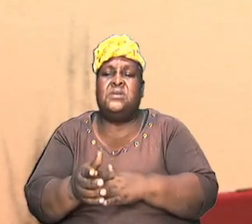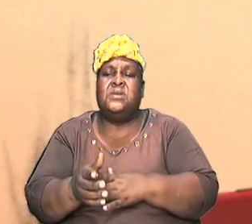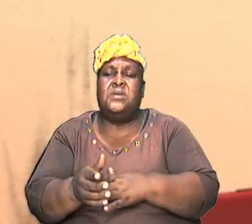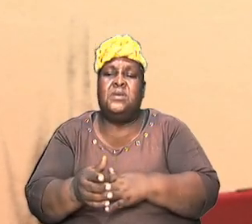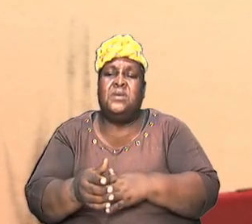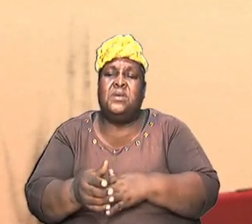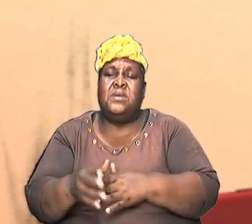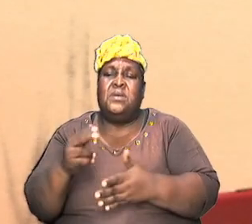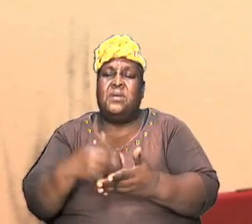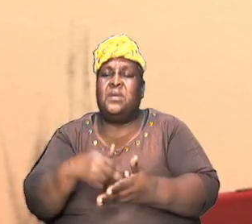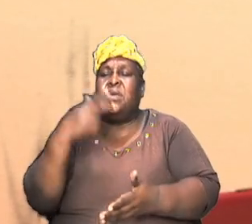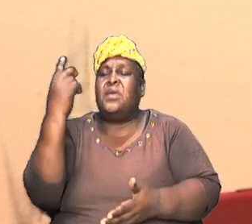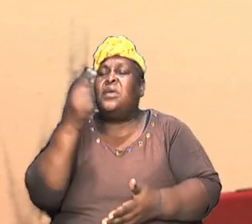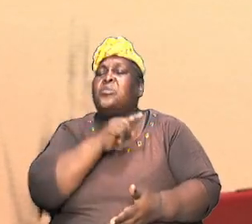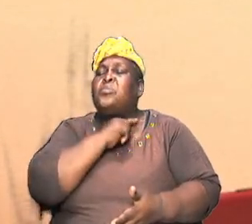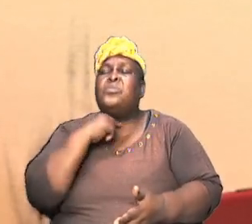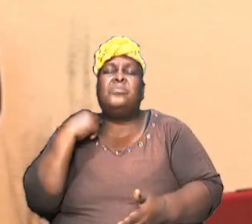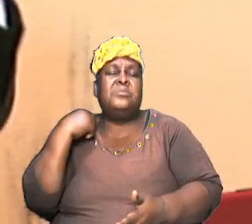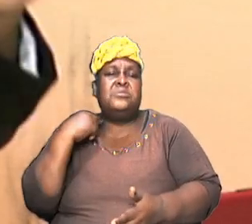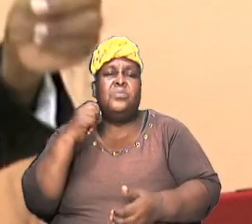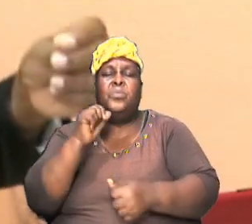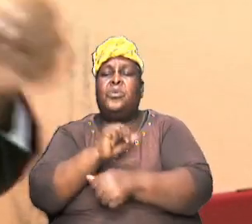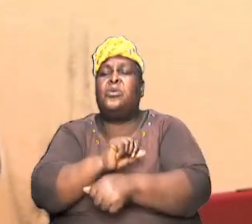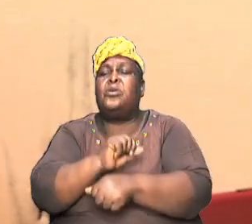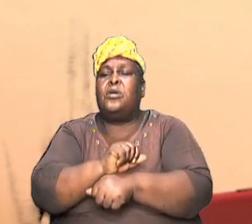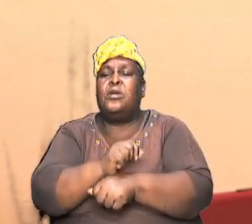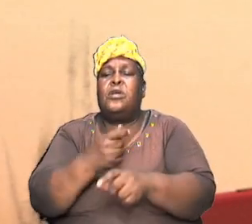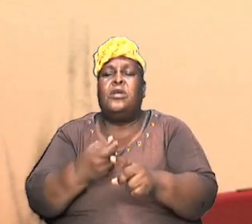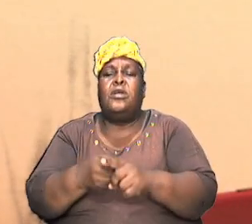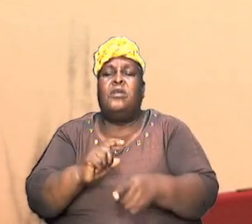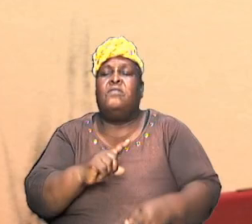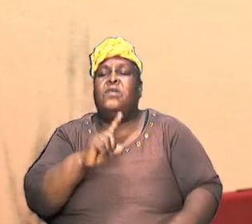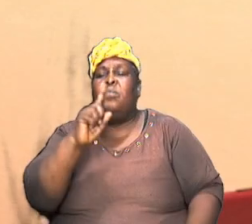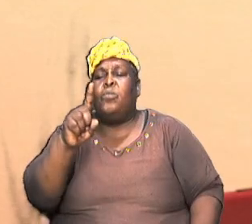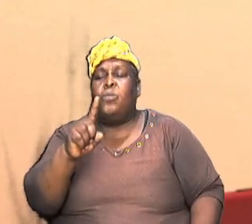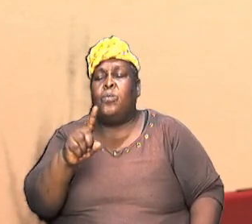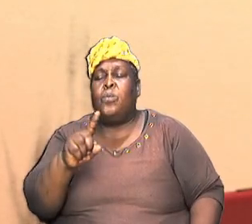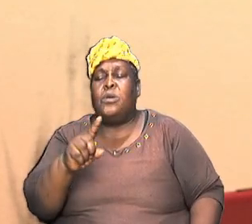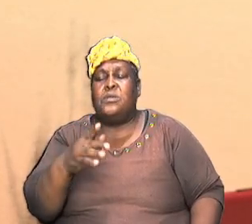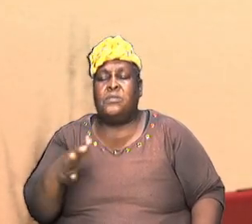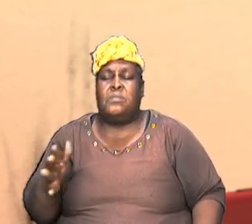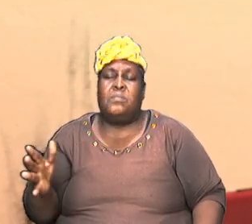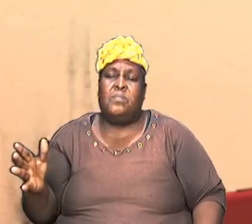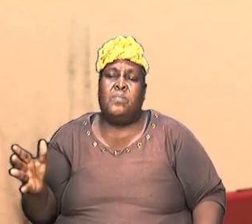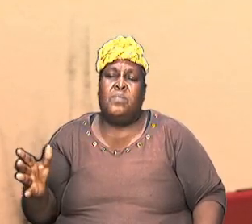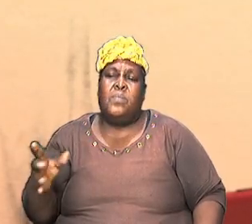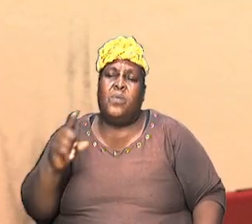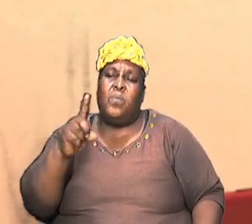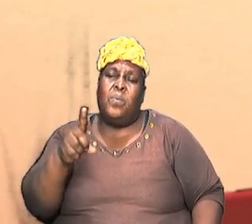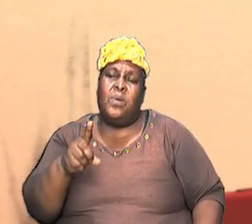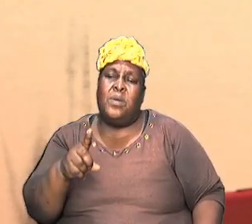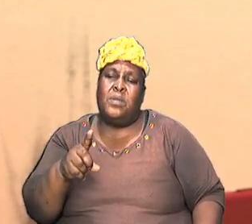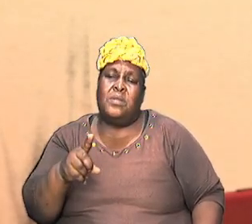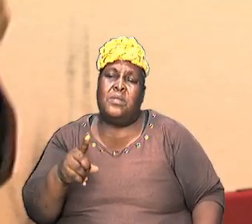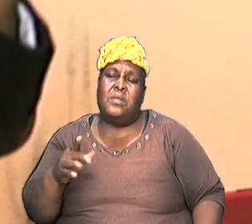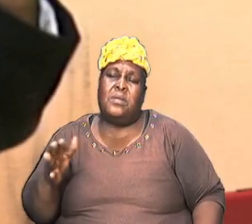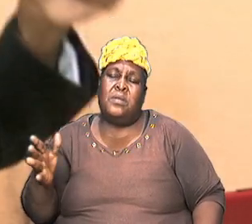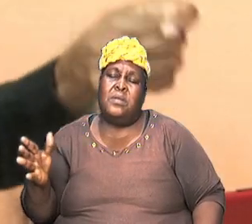terms of his high priestly role from one incident one episode